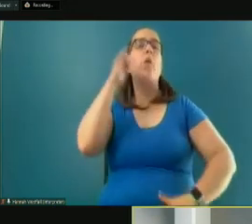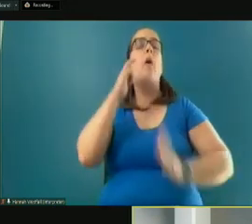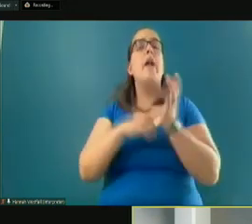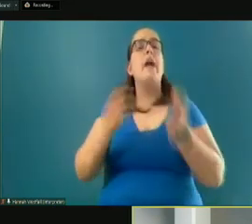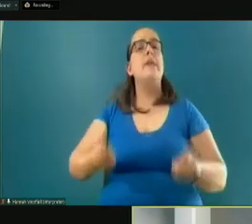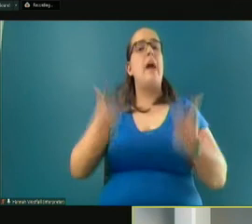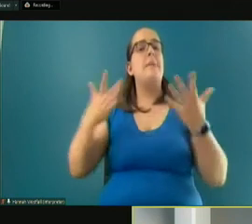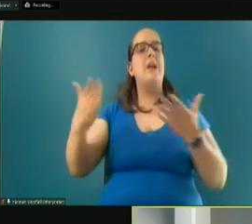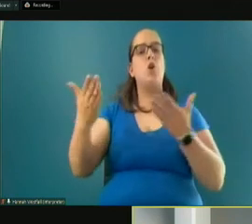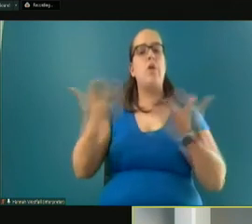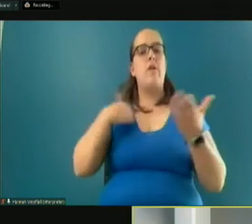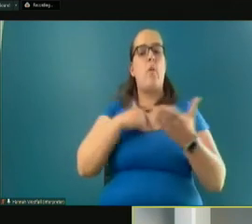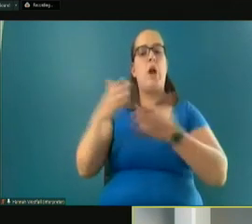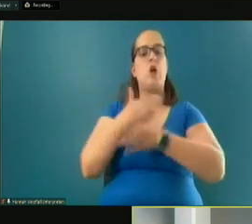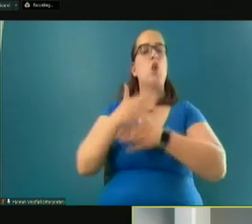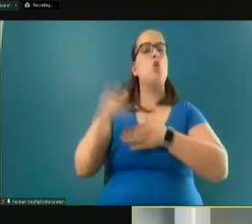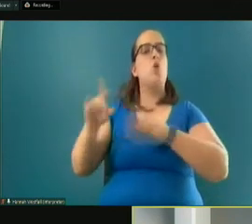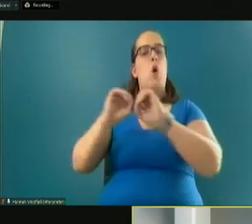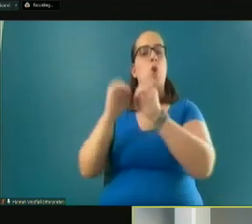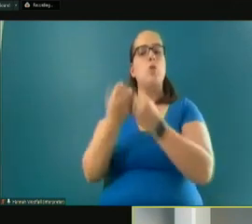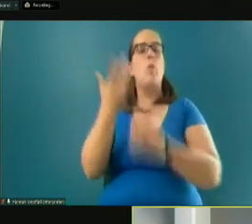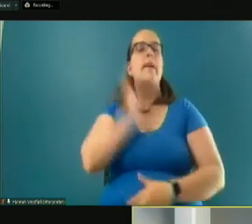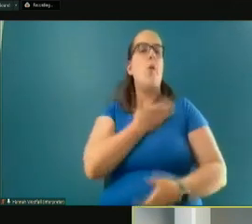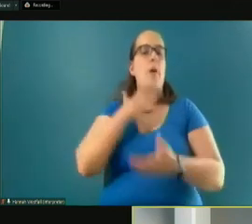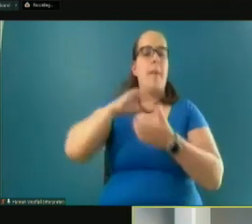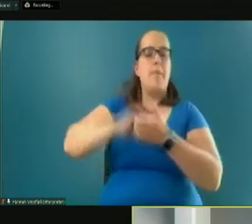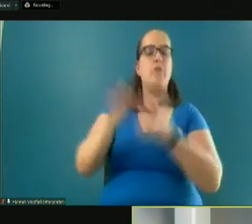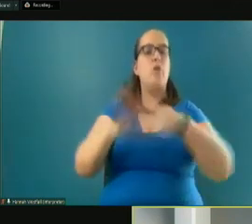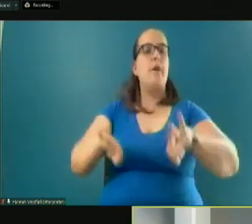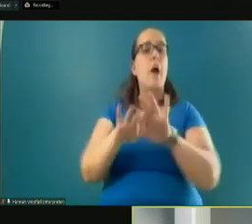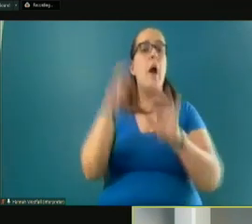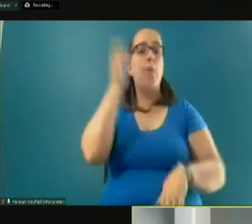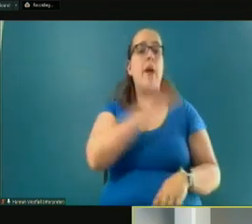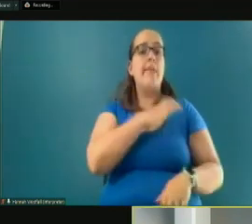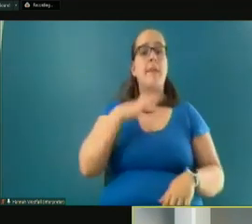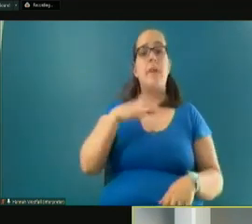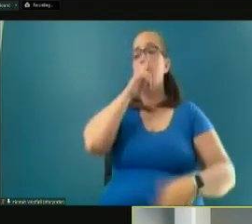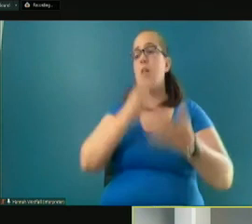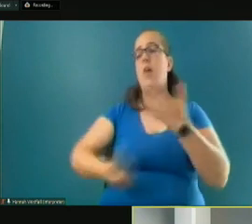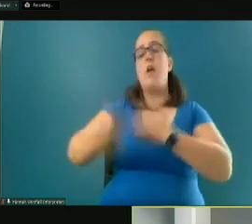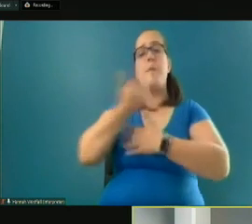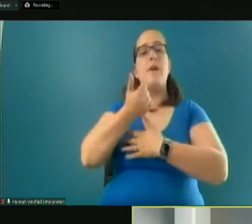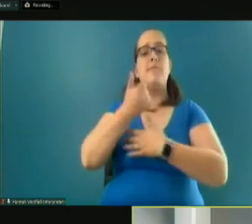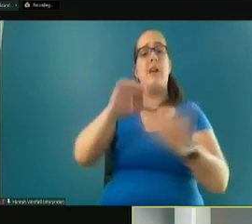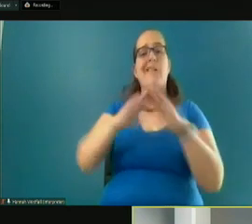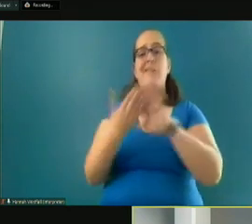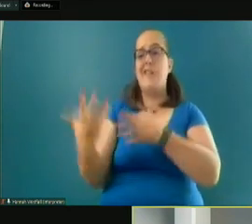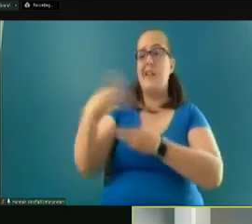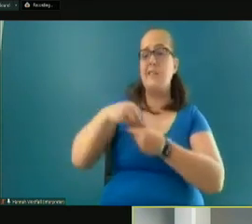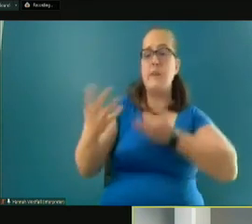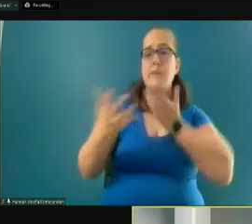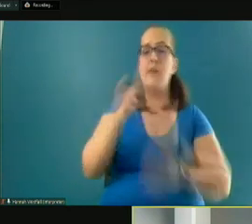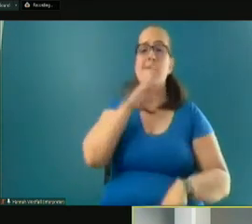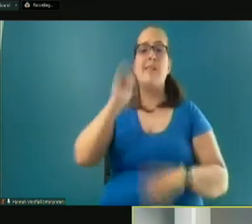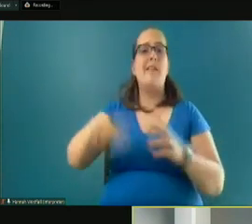organizations and why our partnerships are so important and why the commissioners have really prioritized community engagement. And really that